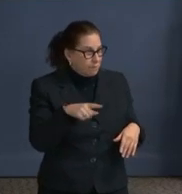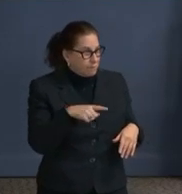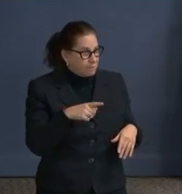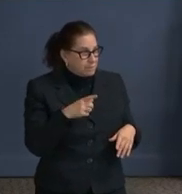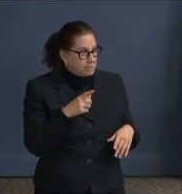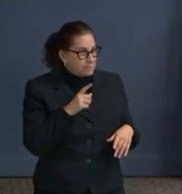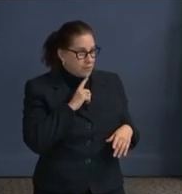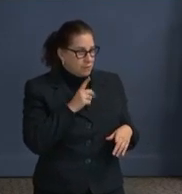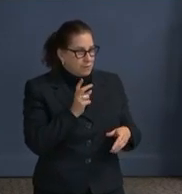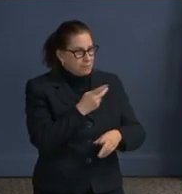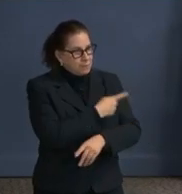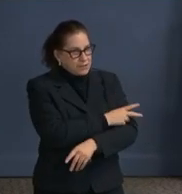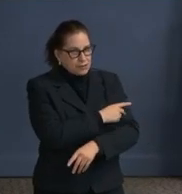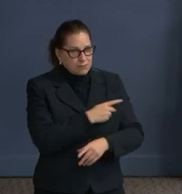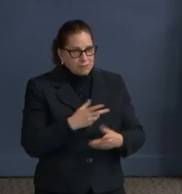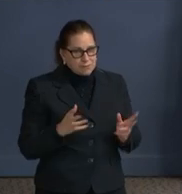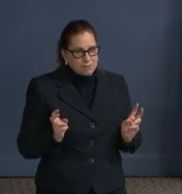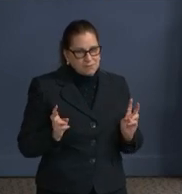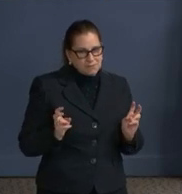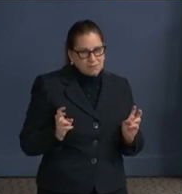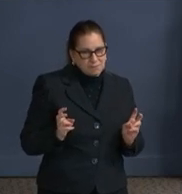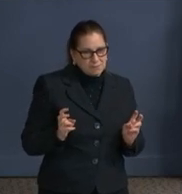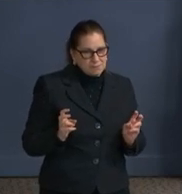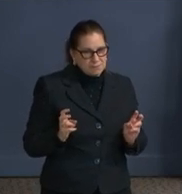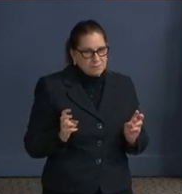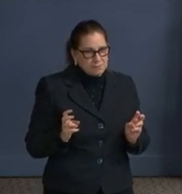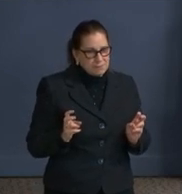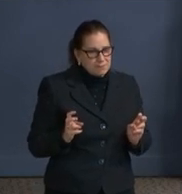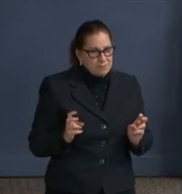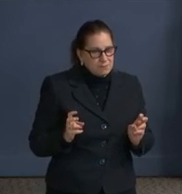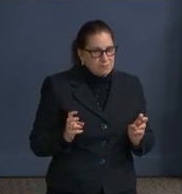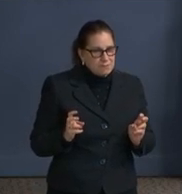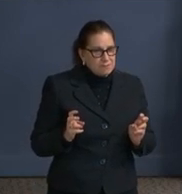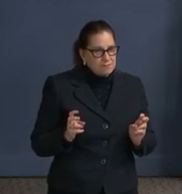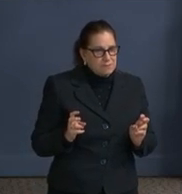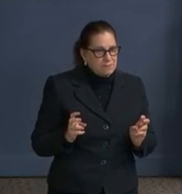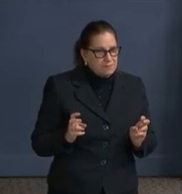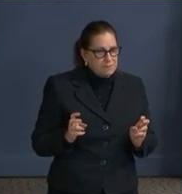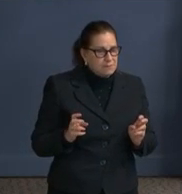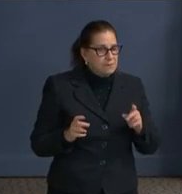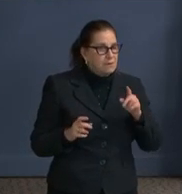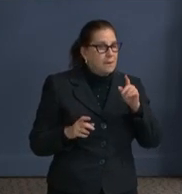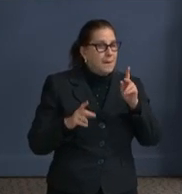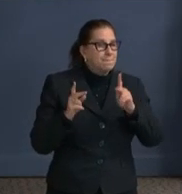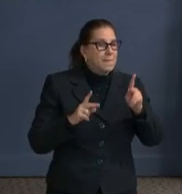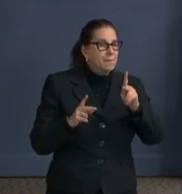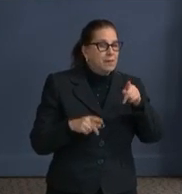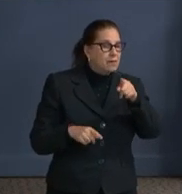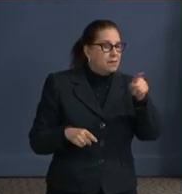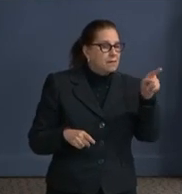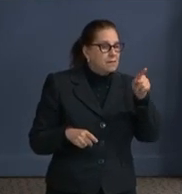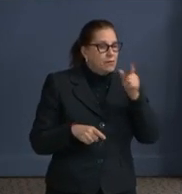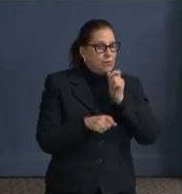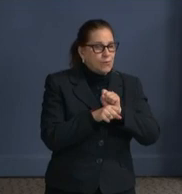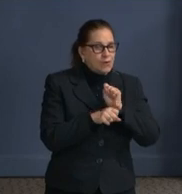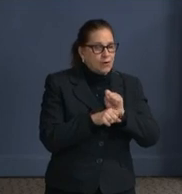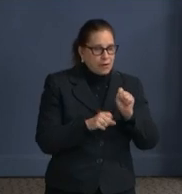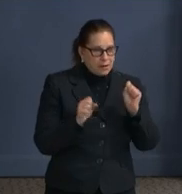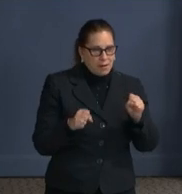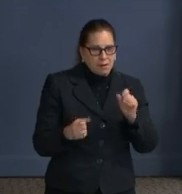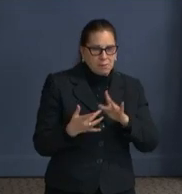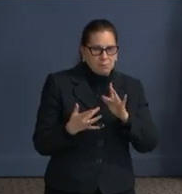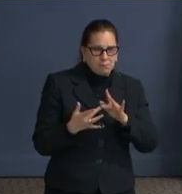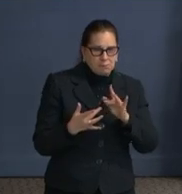Okay? So they have expertise in terms of how to reach individuals. They have extreme expertise